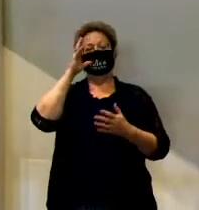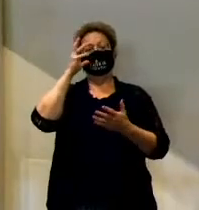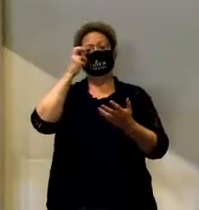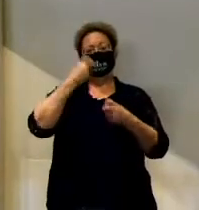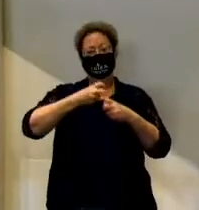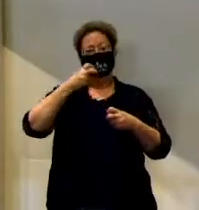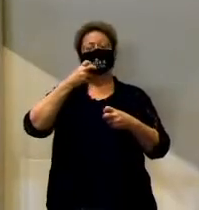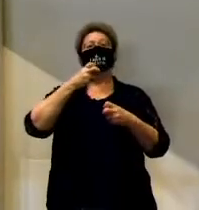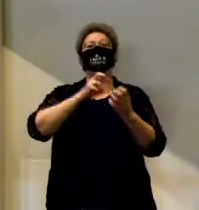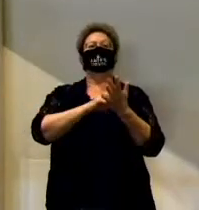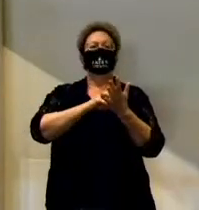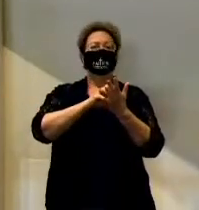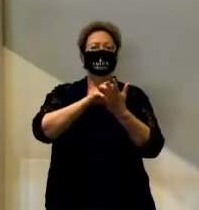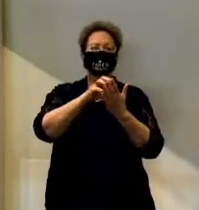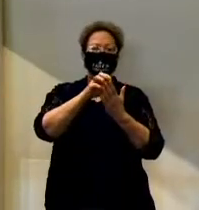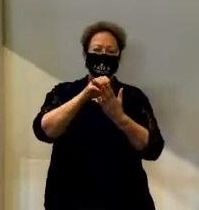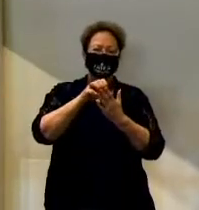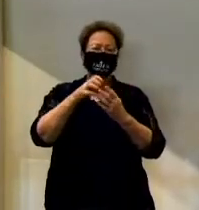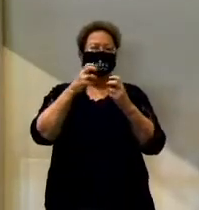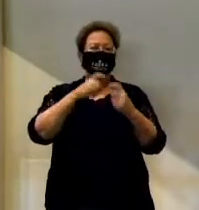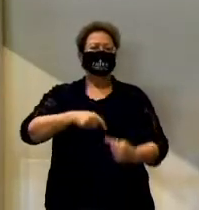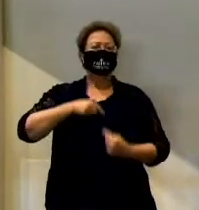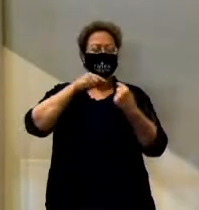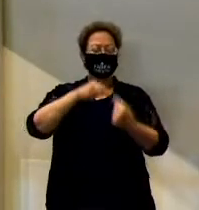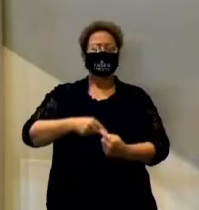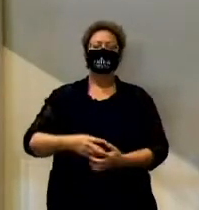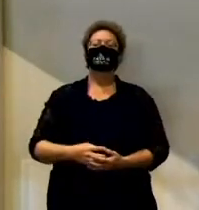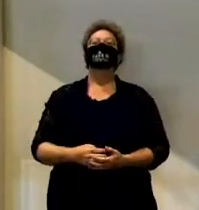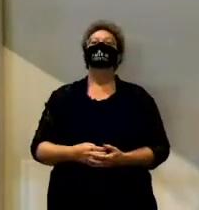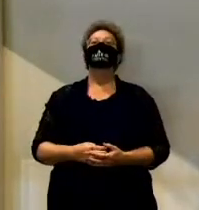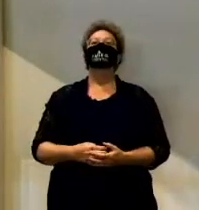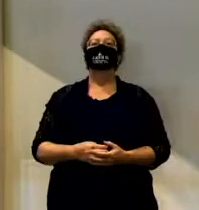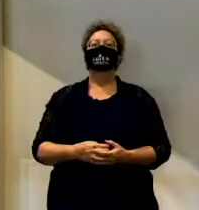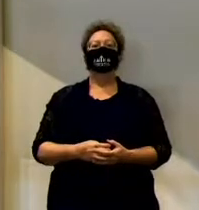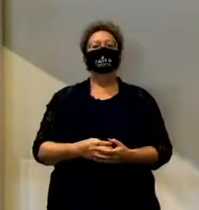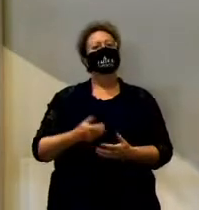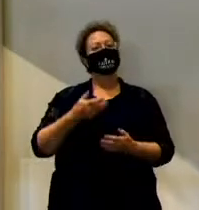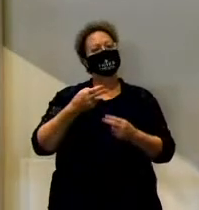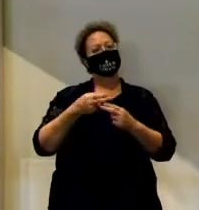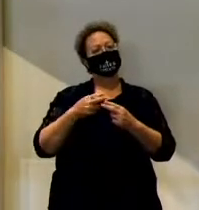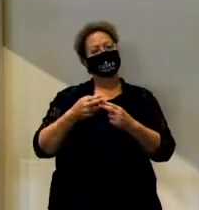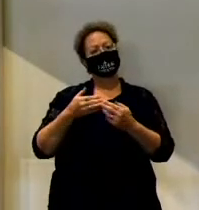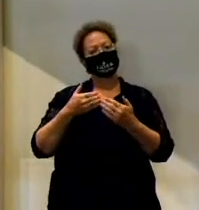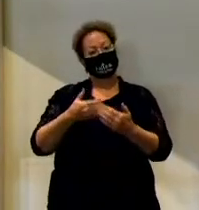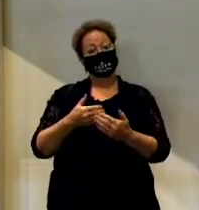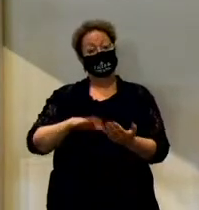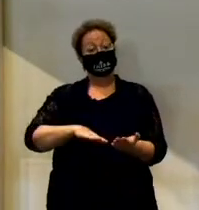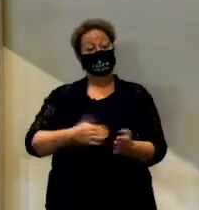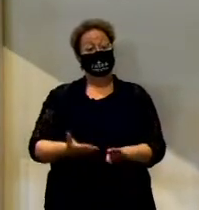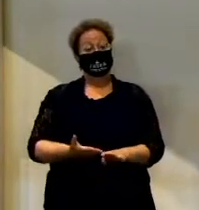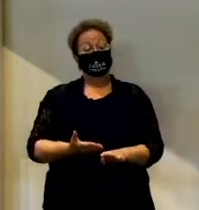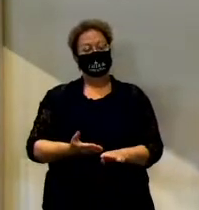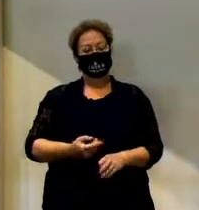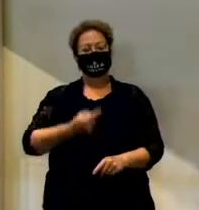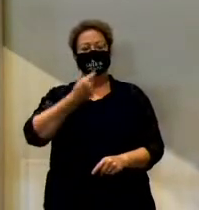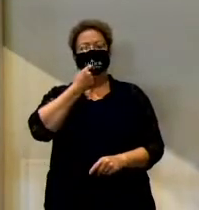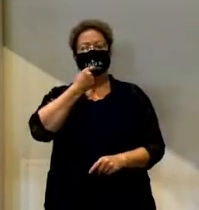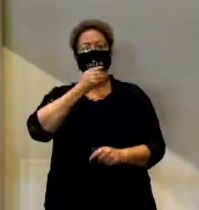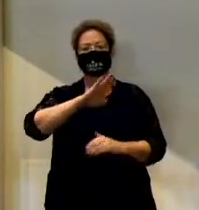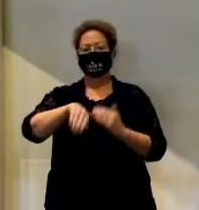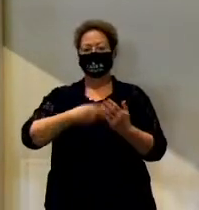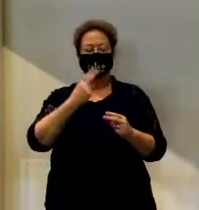and towards the end of her life, there was a lucid moment she had where she started to rehearse the names of those